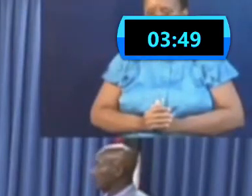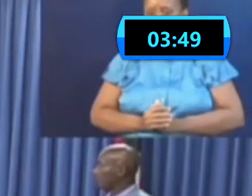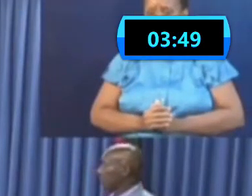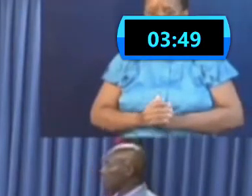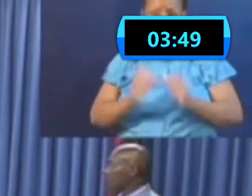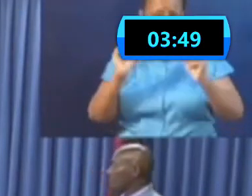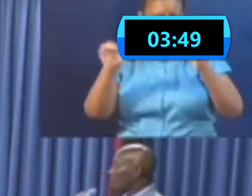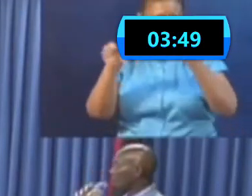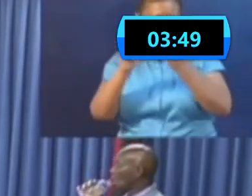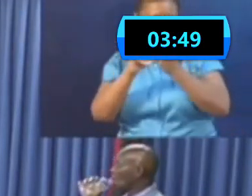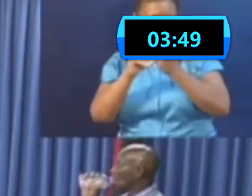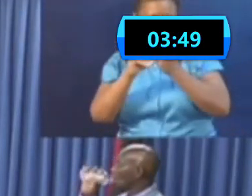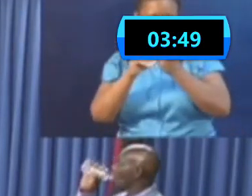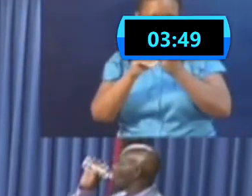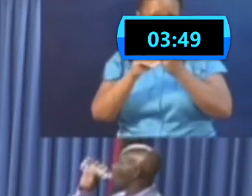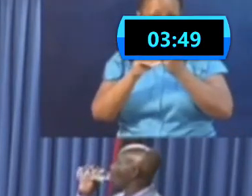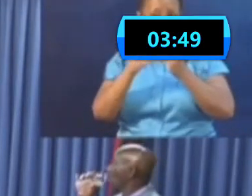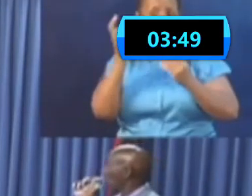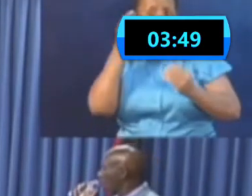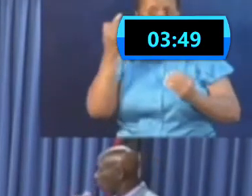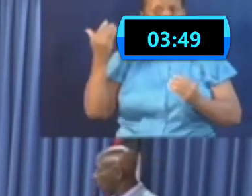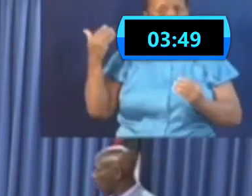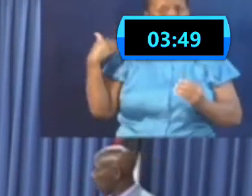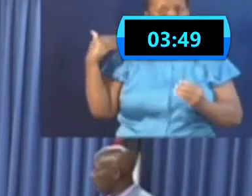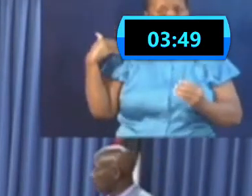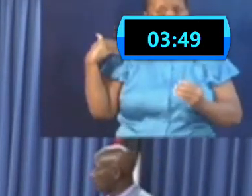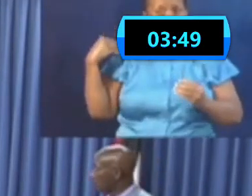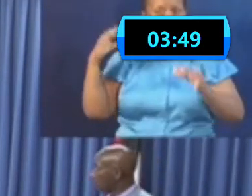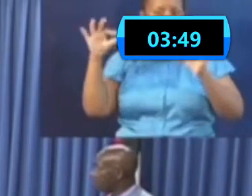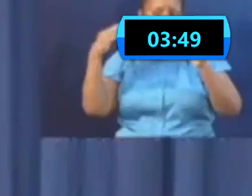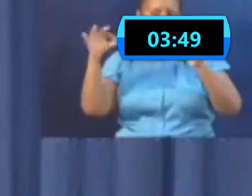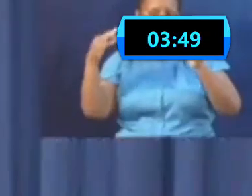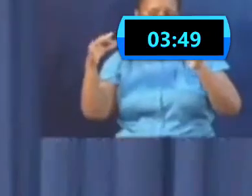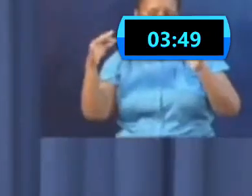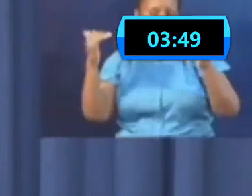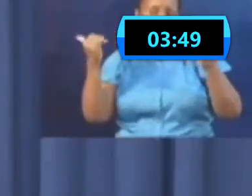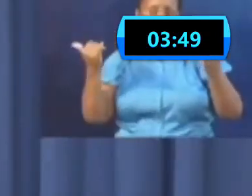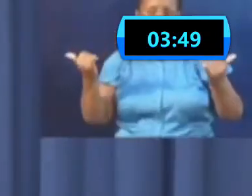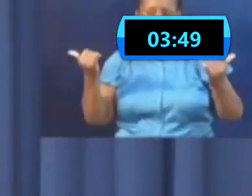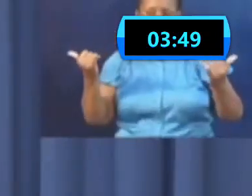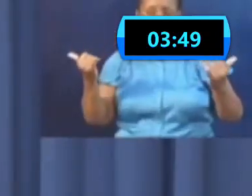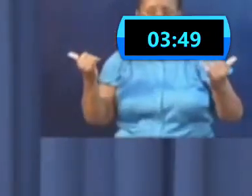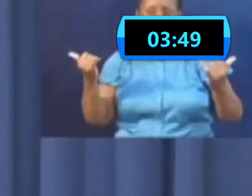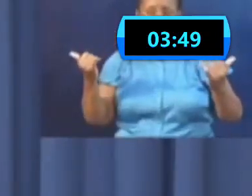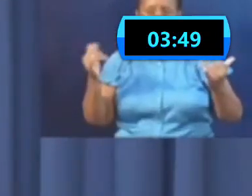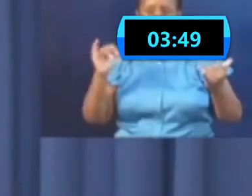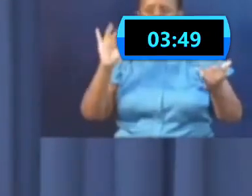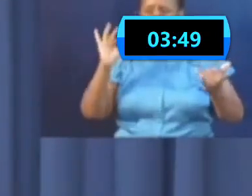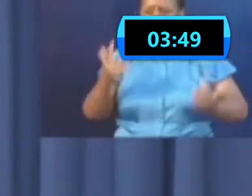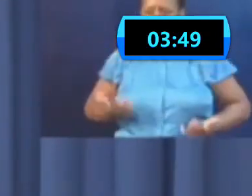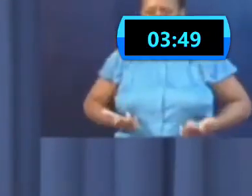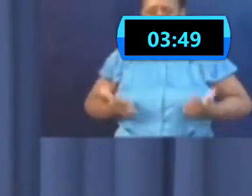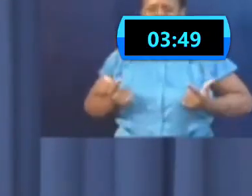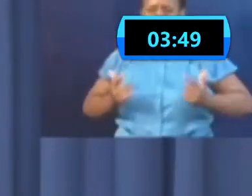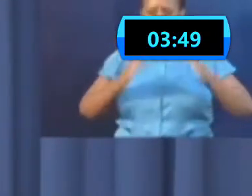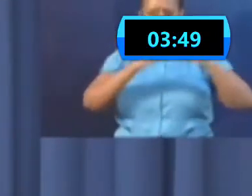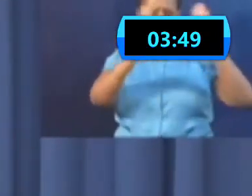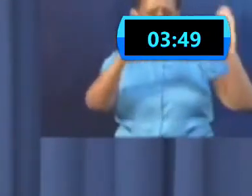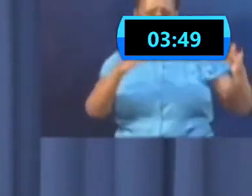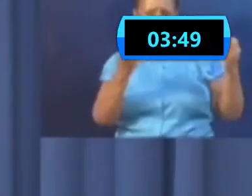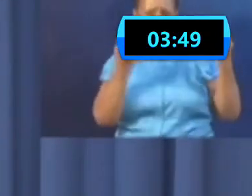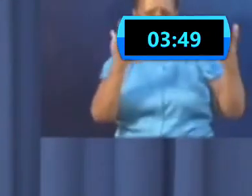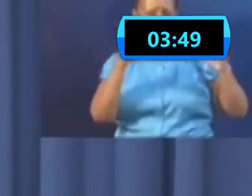we have made the refinement now that persons who live in conditions like apartments who cannot